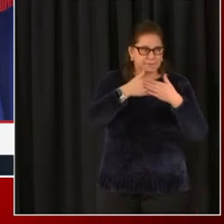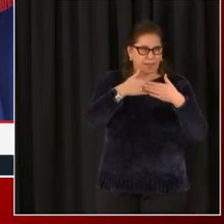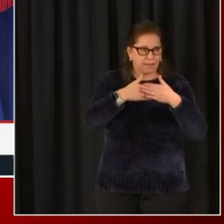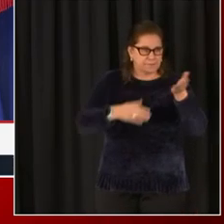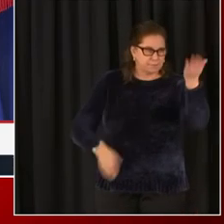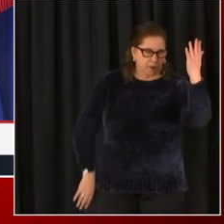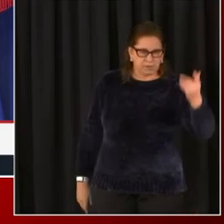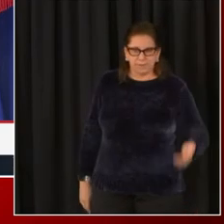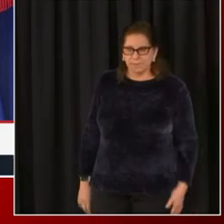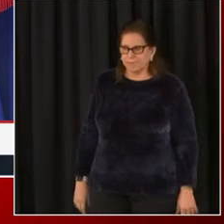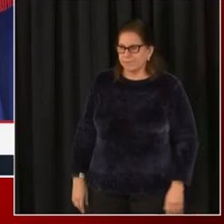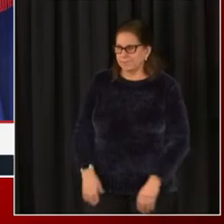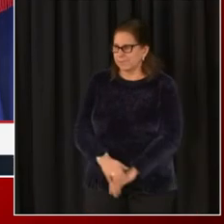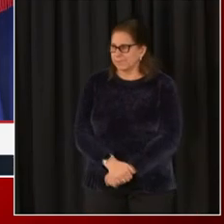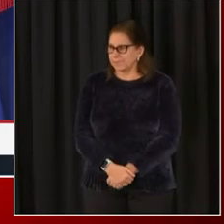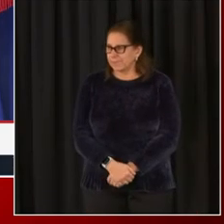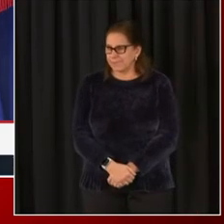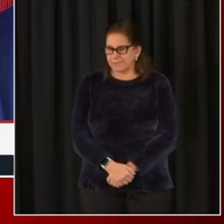guys?